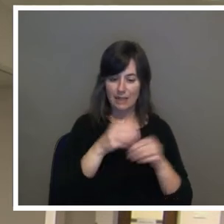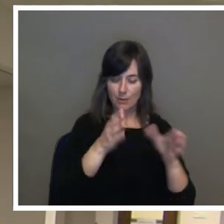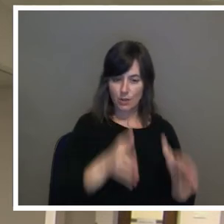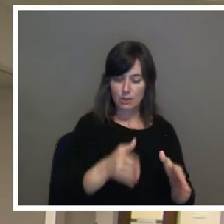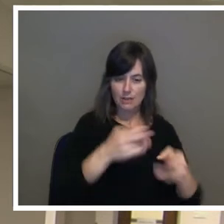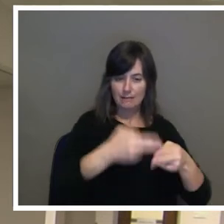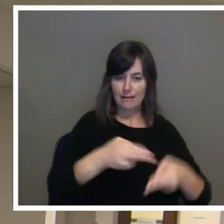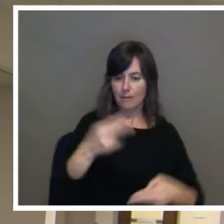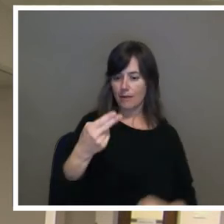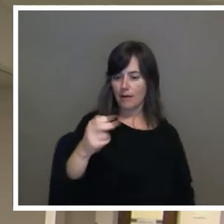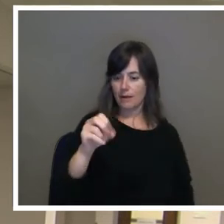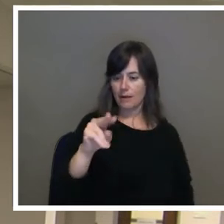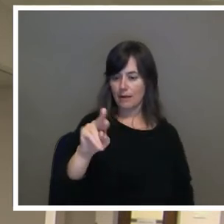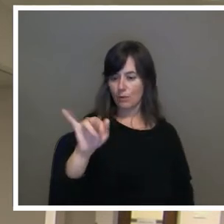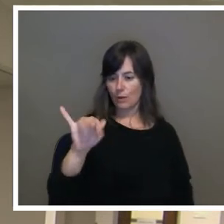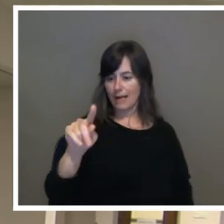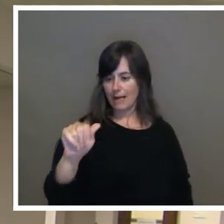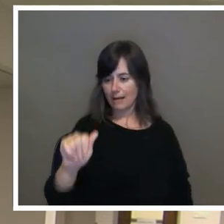LaGrange.